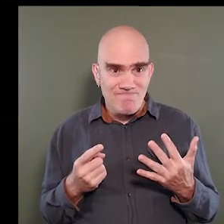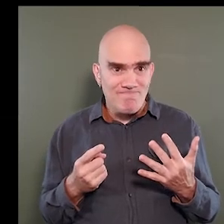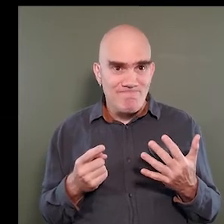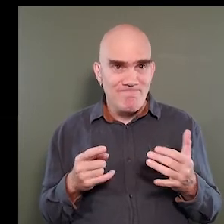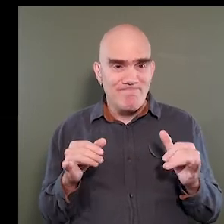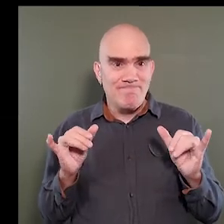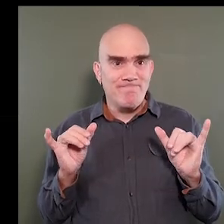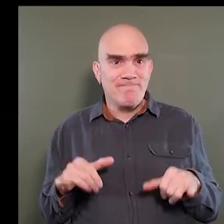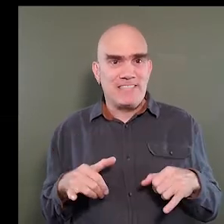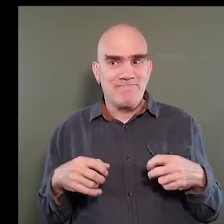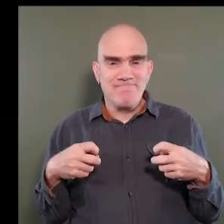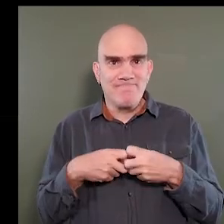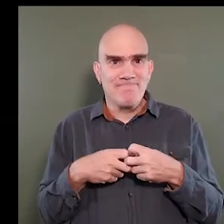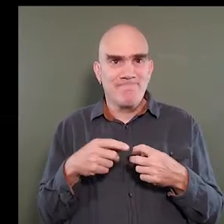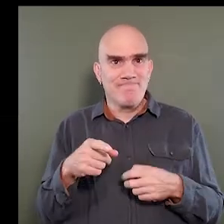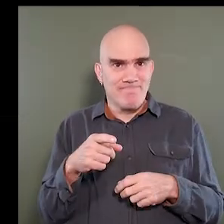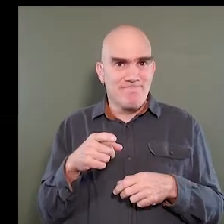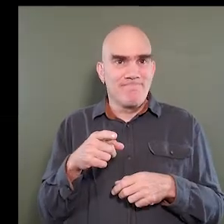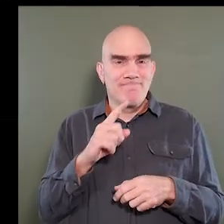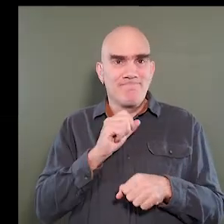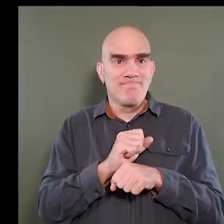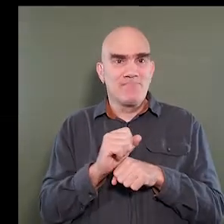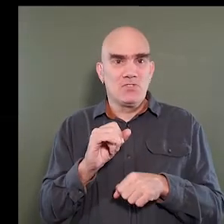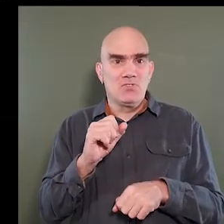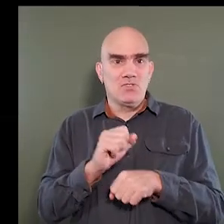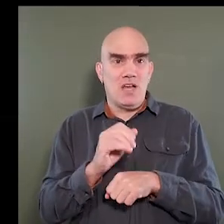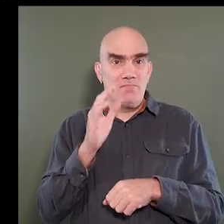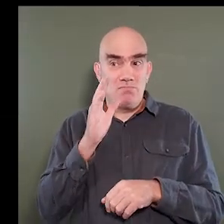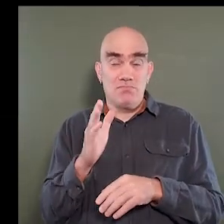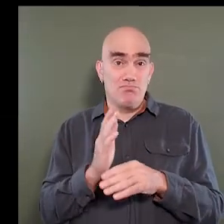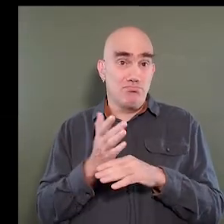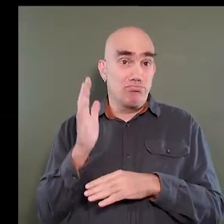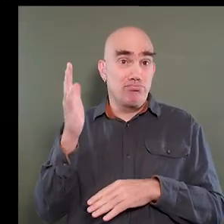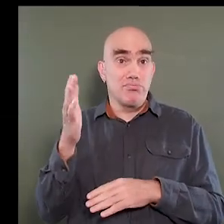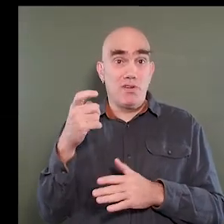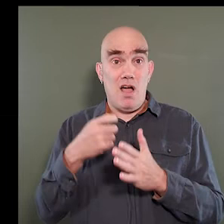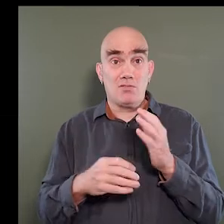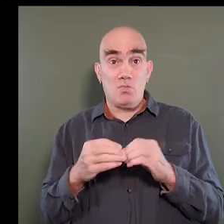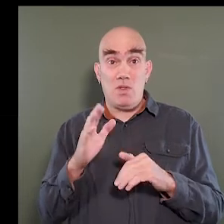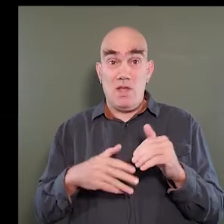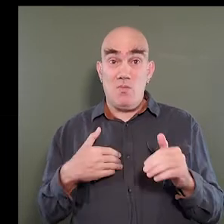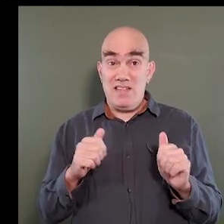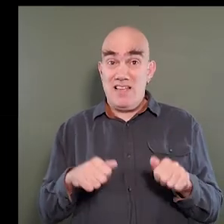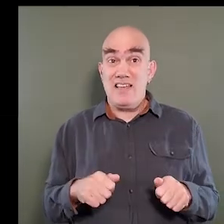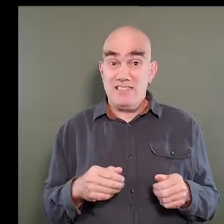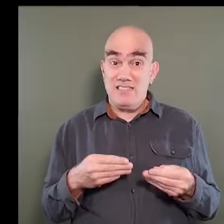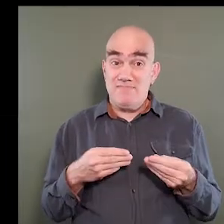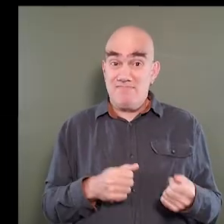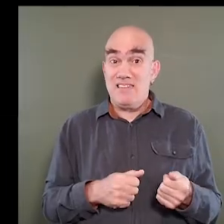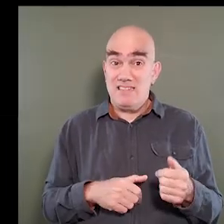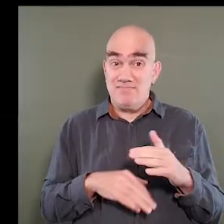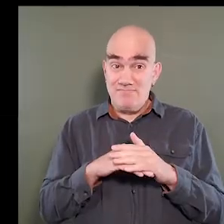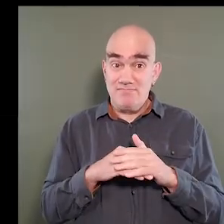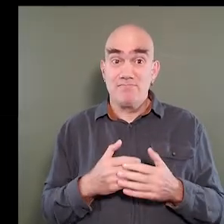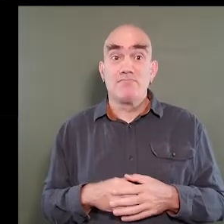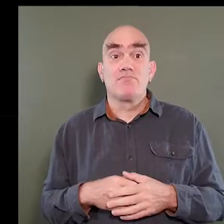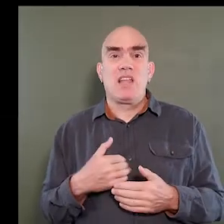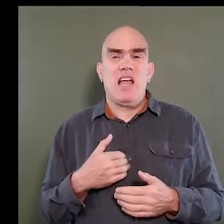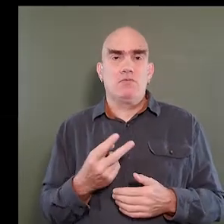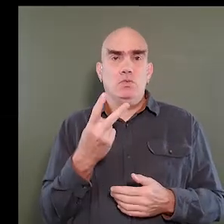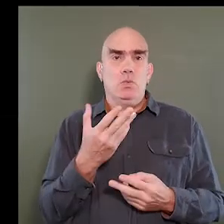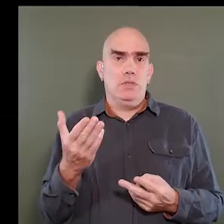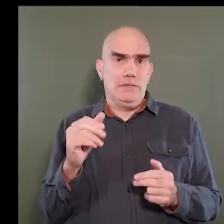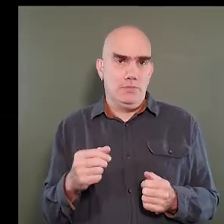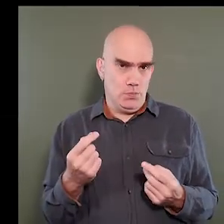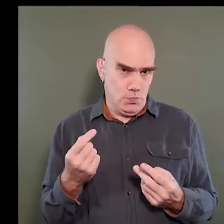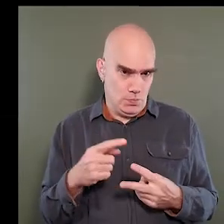done all those things, and we still come out with the fact that this job might just cost more than we're allowed to spend. We